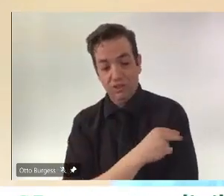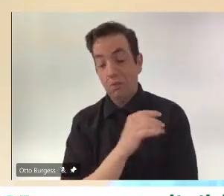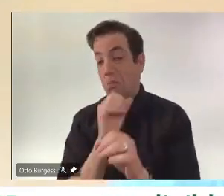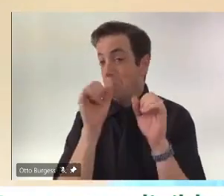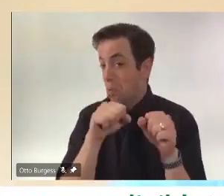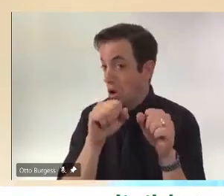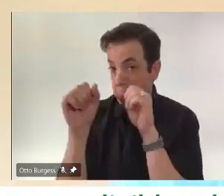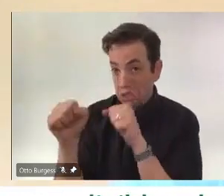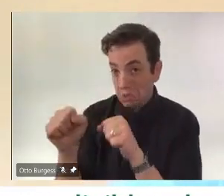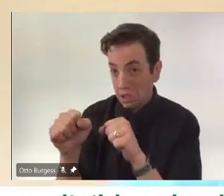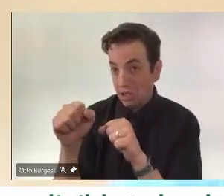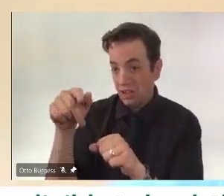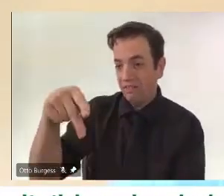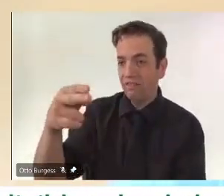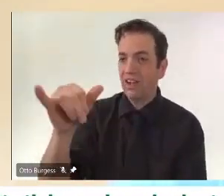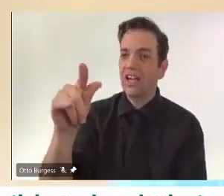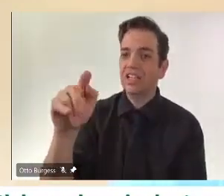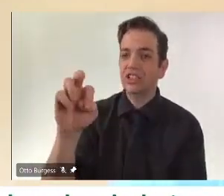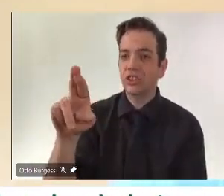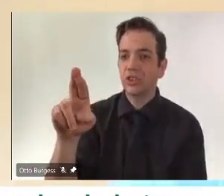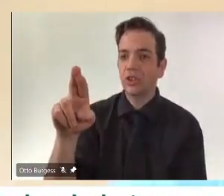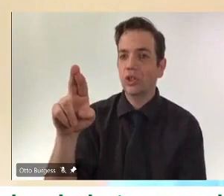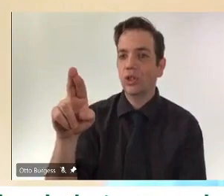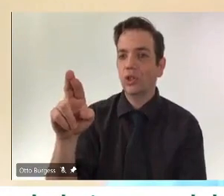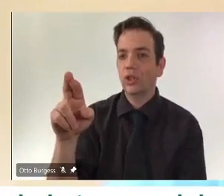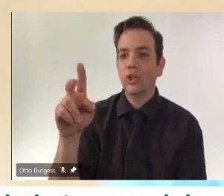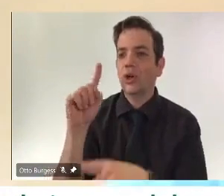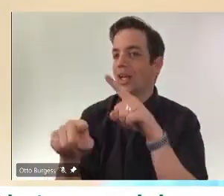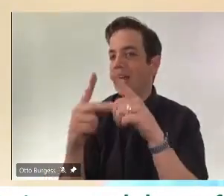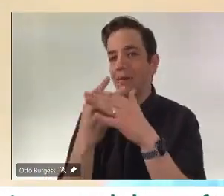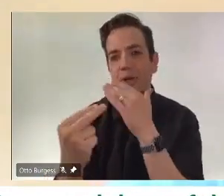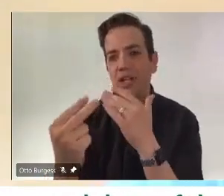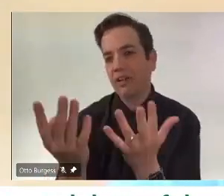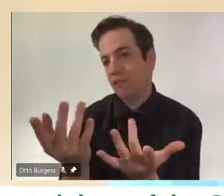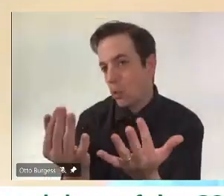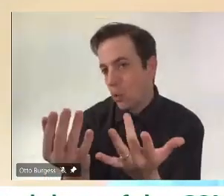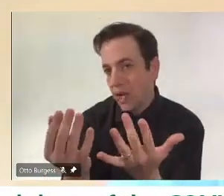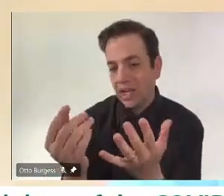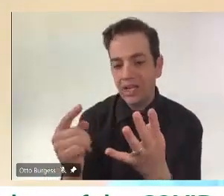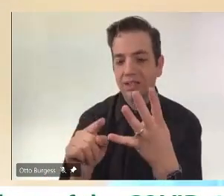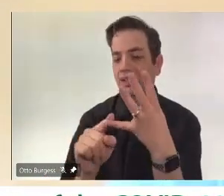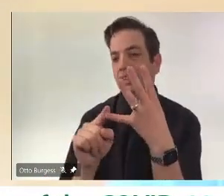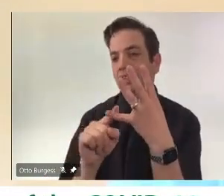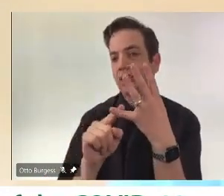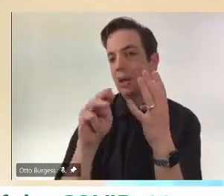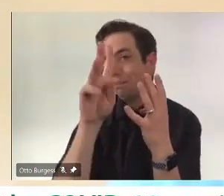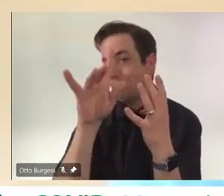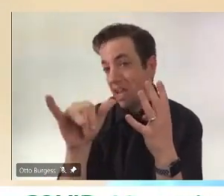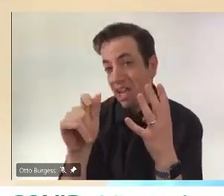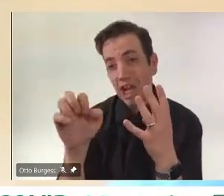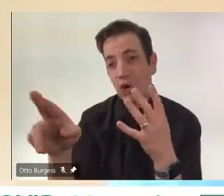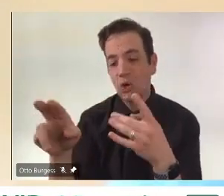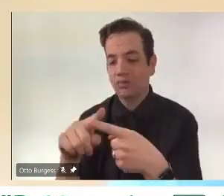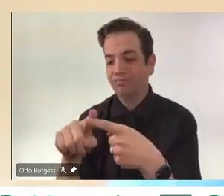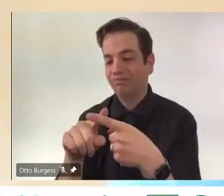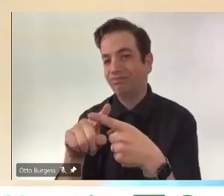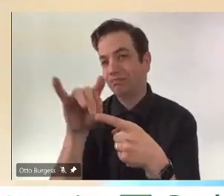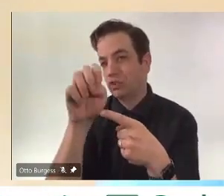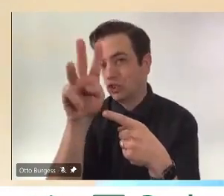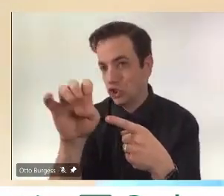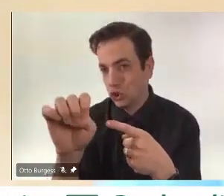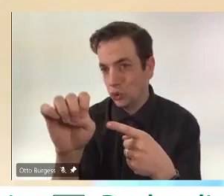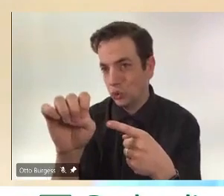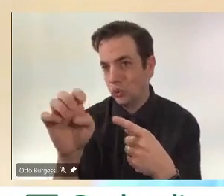the end of May, early July, June for that assessment. And, you know, there's time because no one who got AstraZeneca is at their 12-month period.